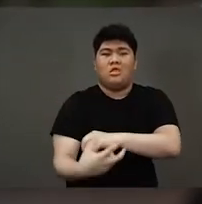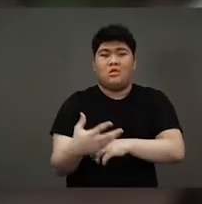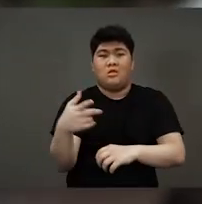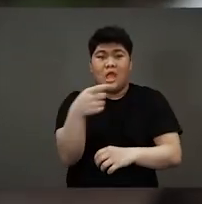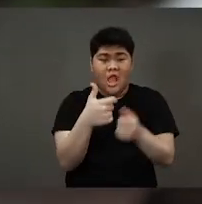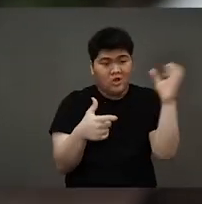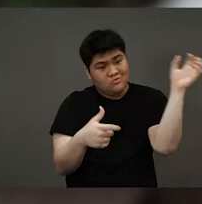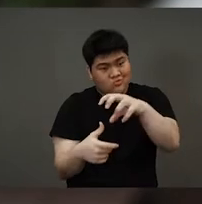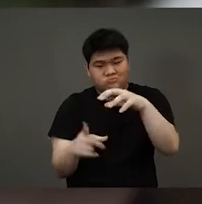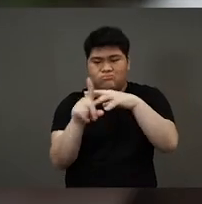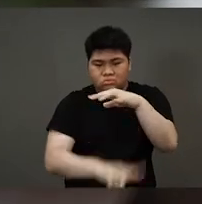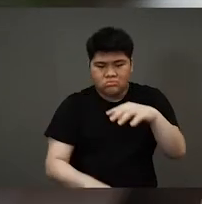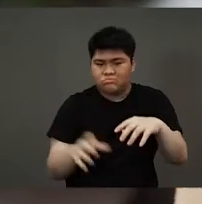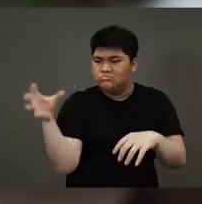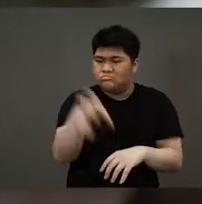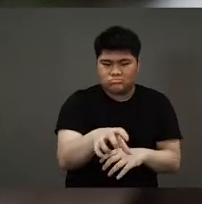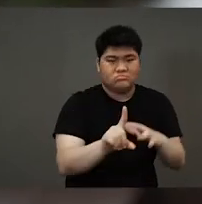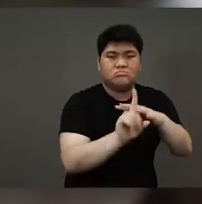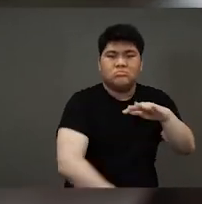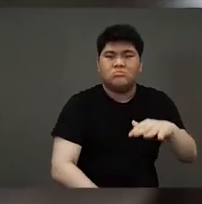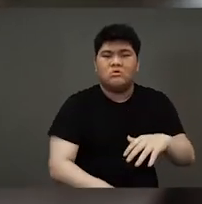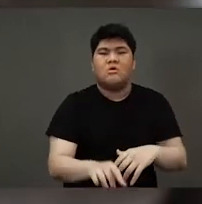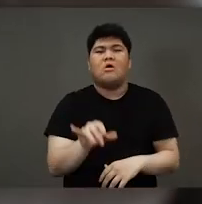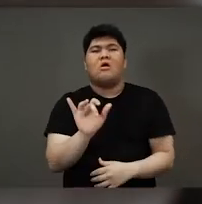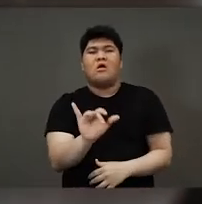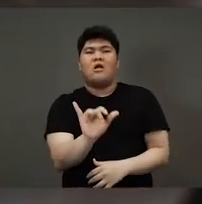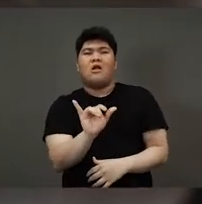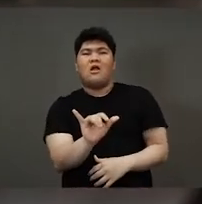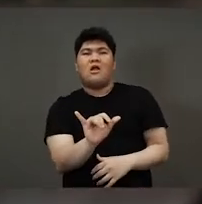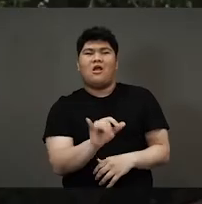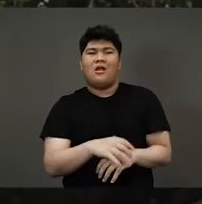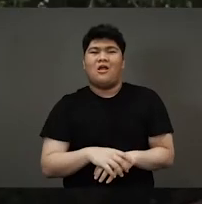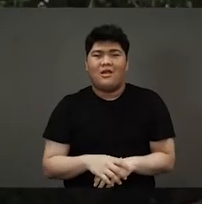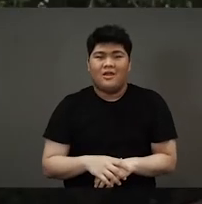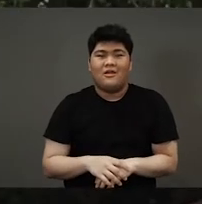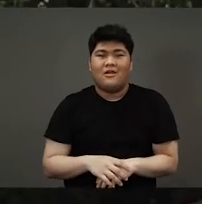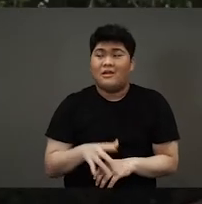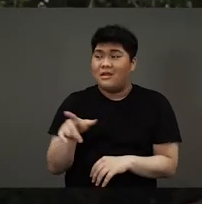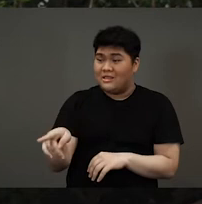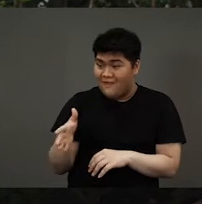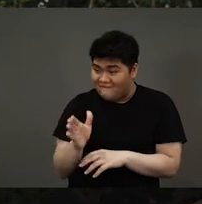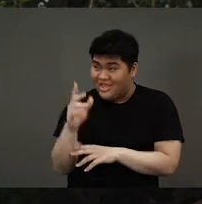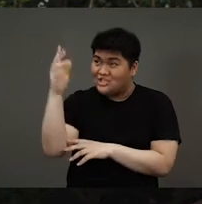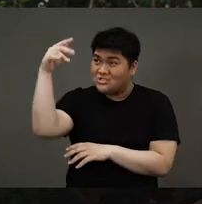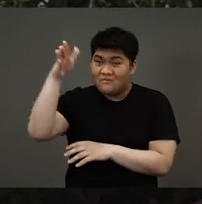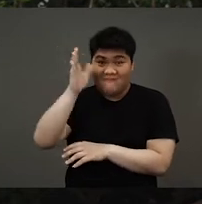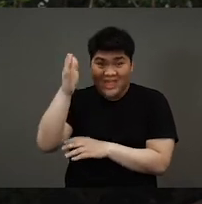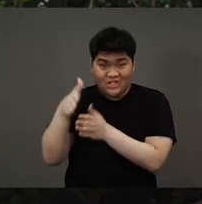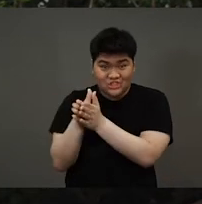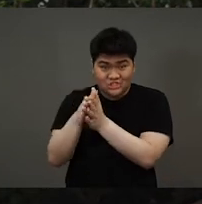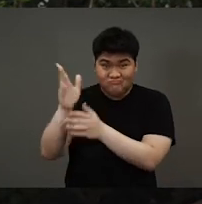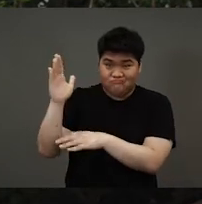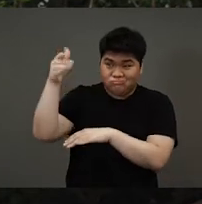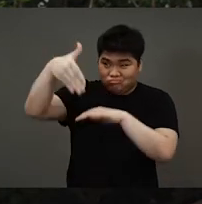Every stone that the monkeys placed, the mermaids would take from the other side. Now the little fish that had gone down,